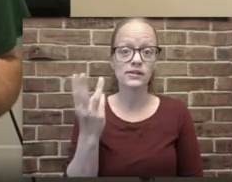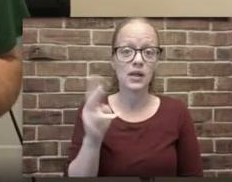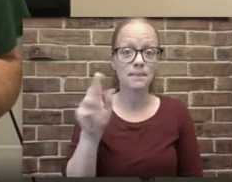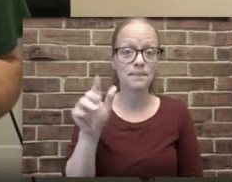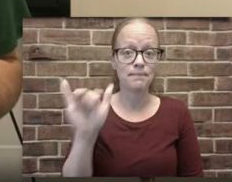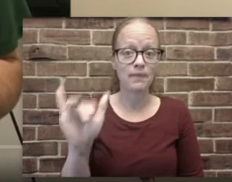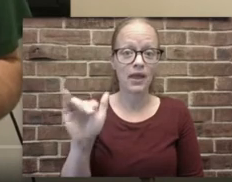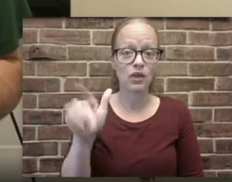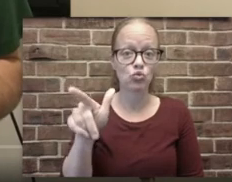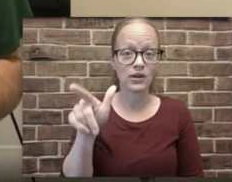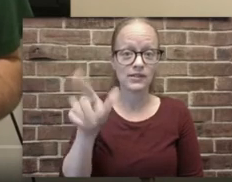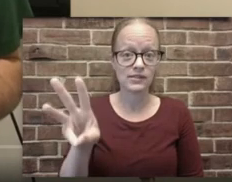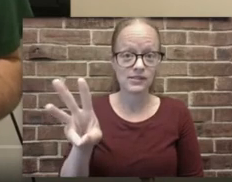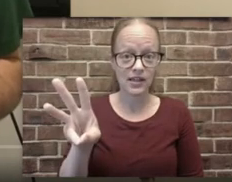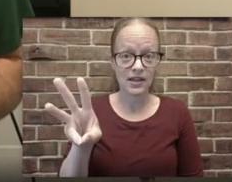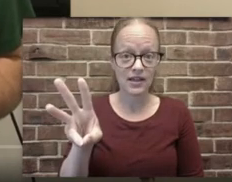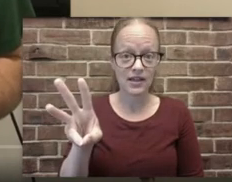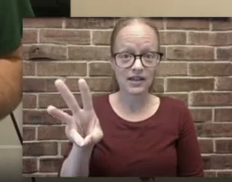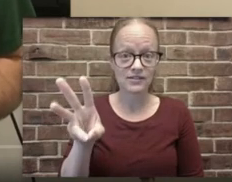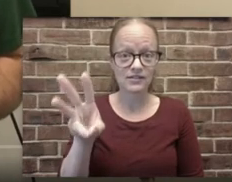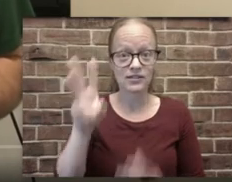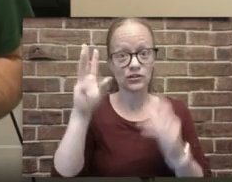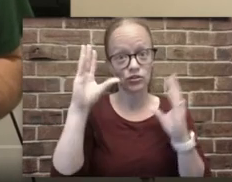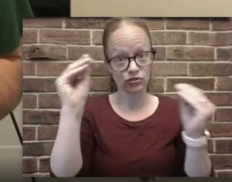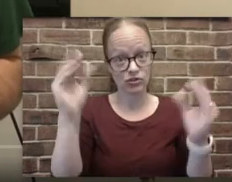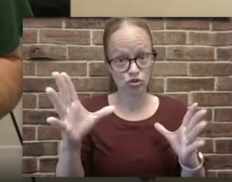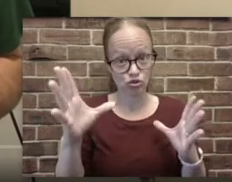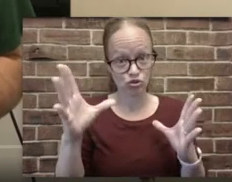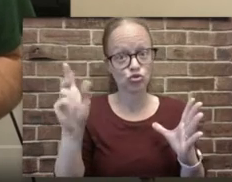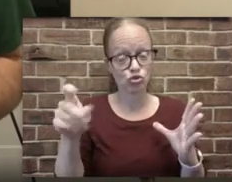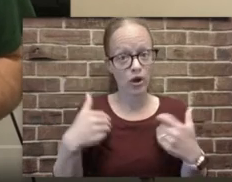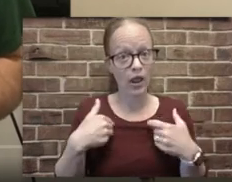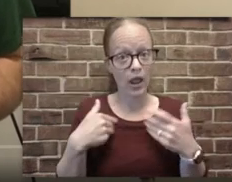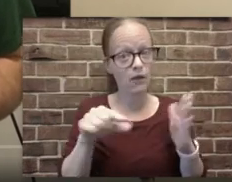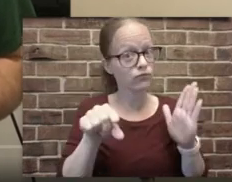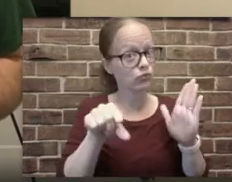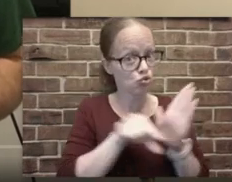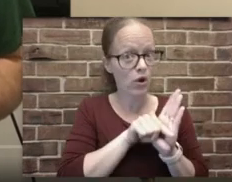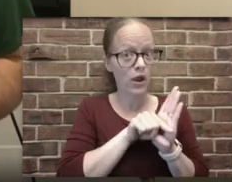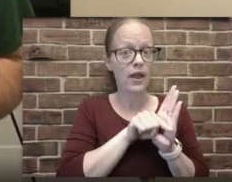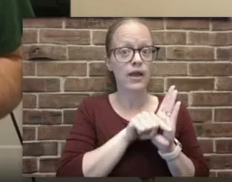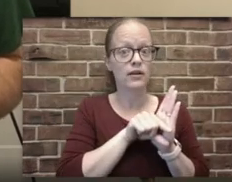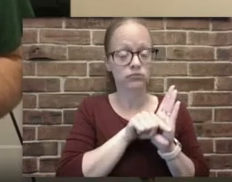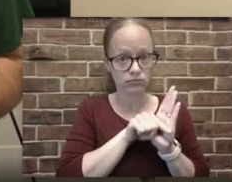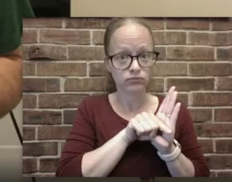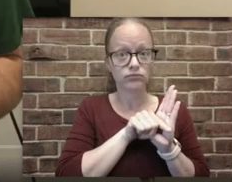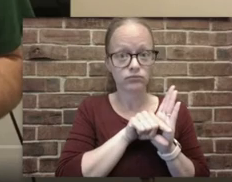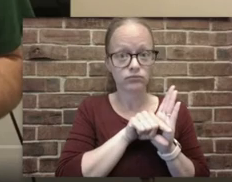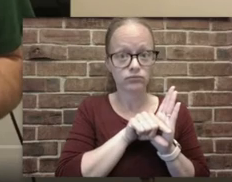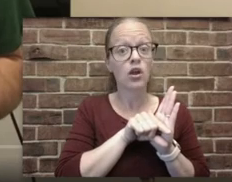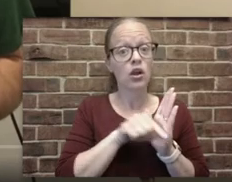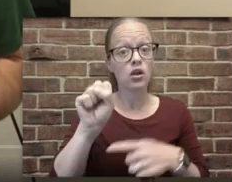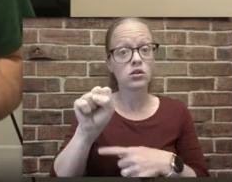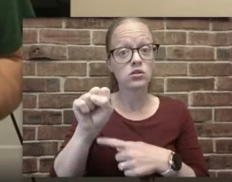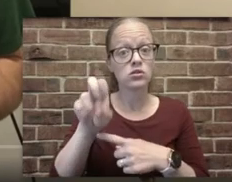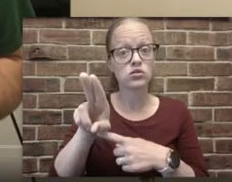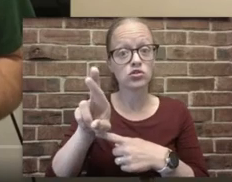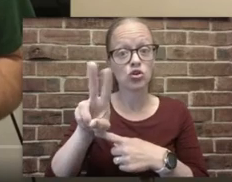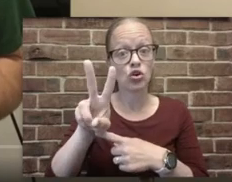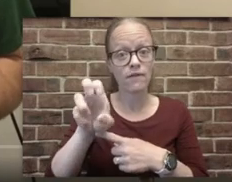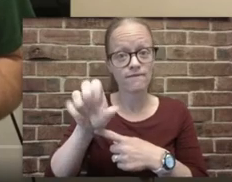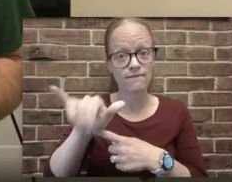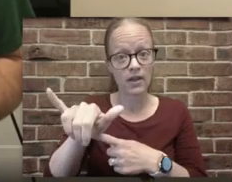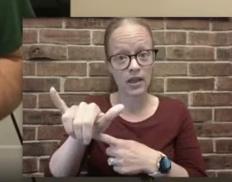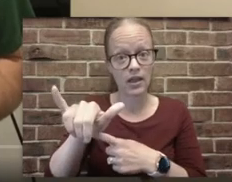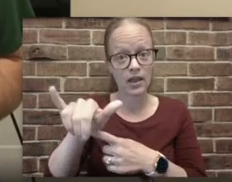where your grade is at. So you can complete that survey and make an informed choice. That survey is due no later than May 29th.